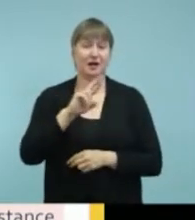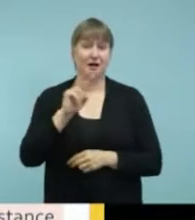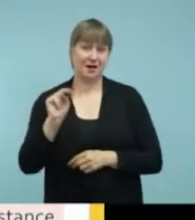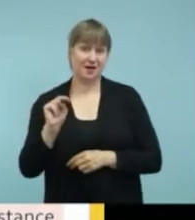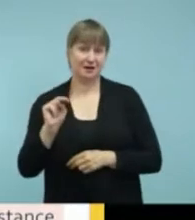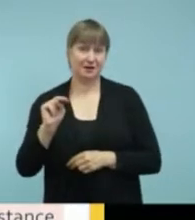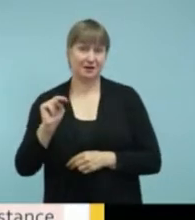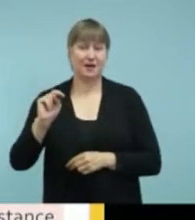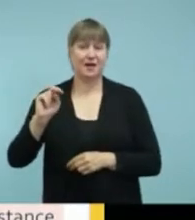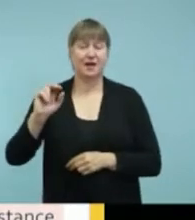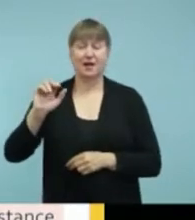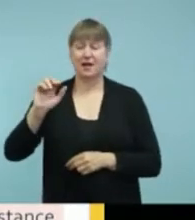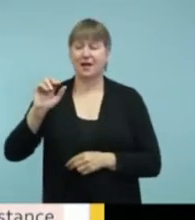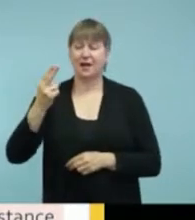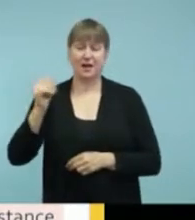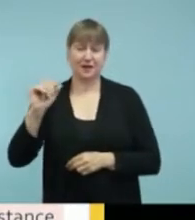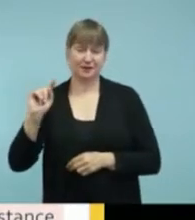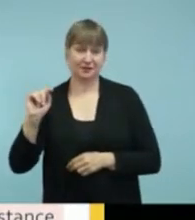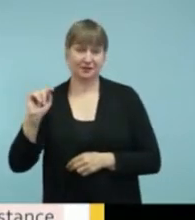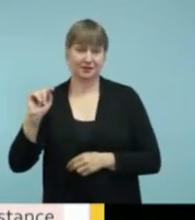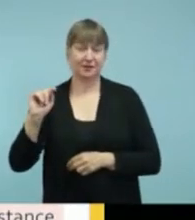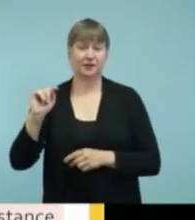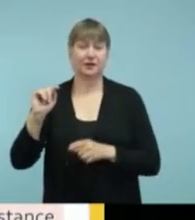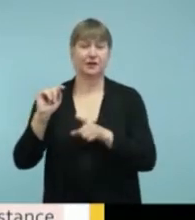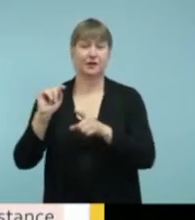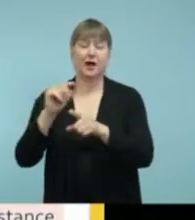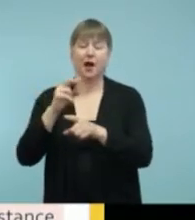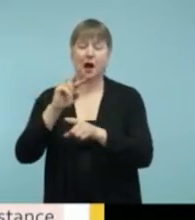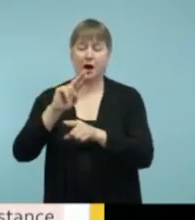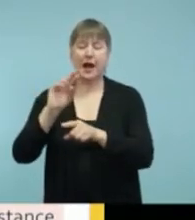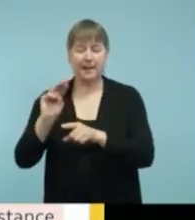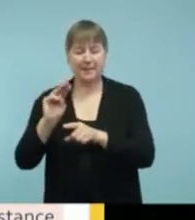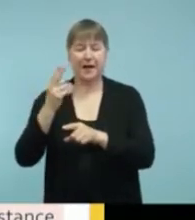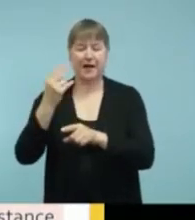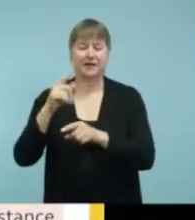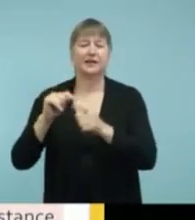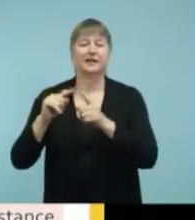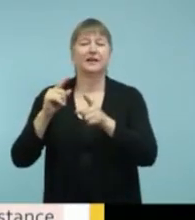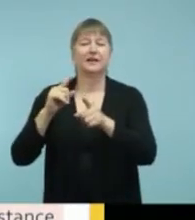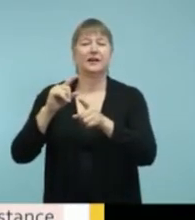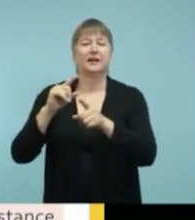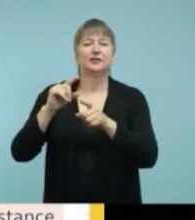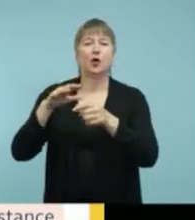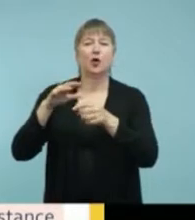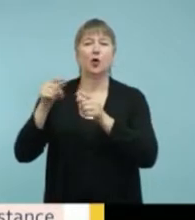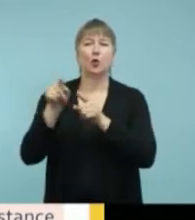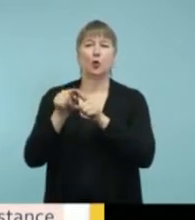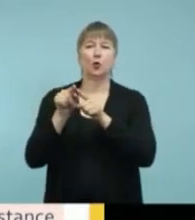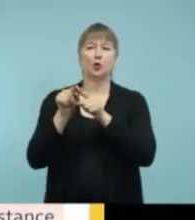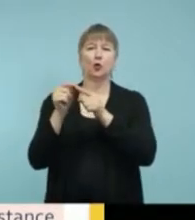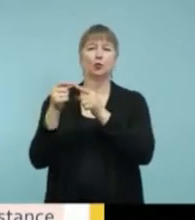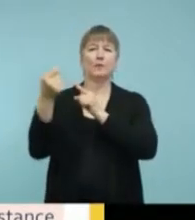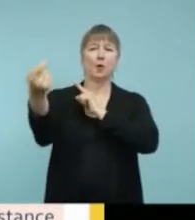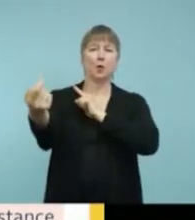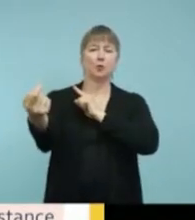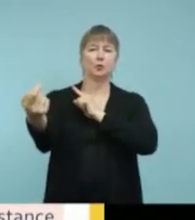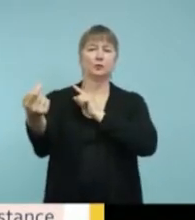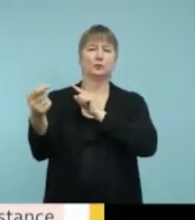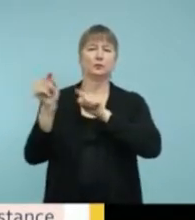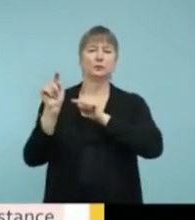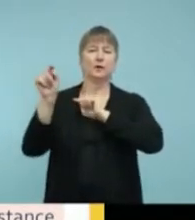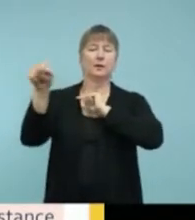which stands for remote microphone hearing assistive assistance technology.